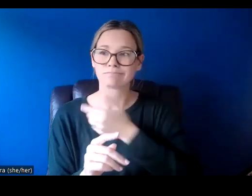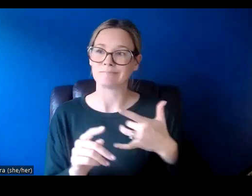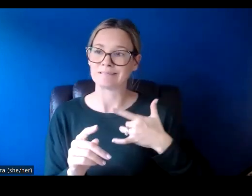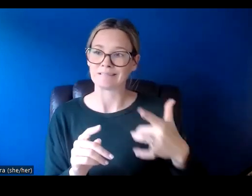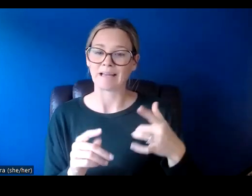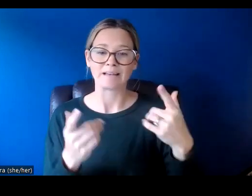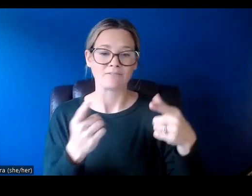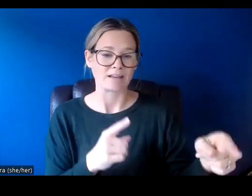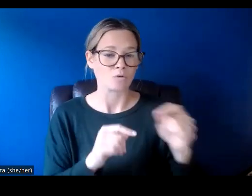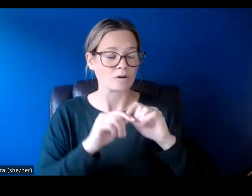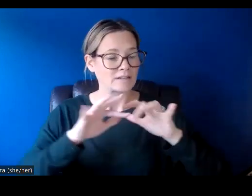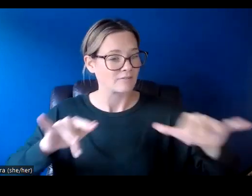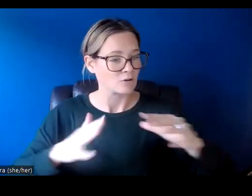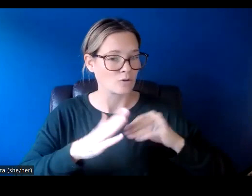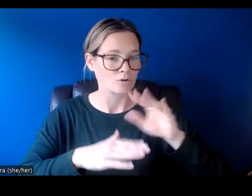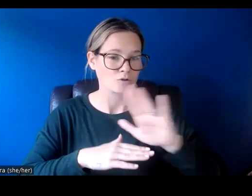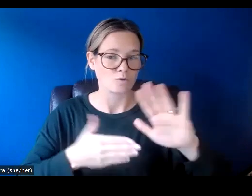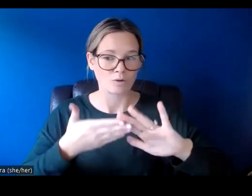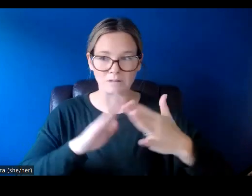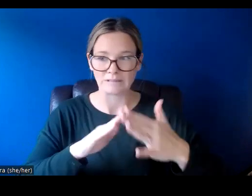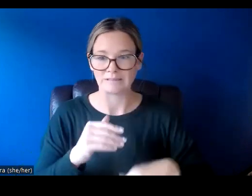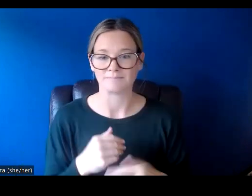diversity or diverse learnings of your community.